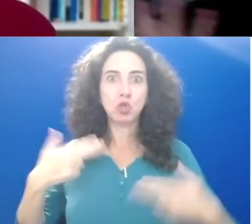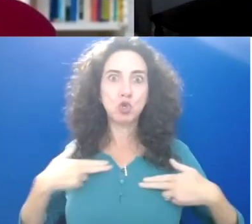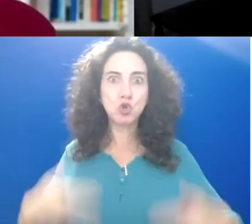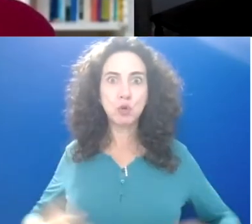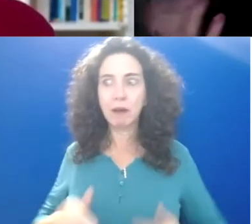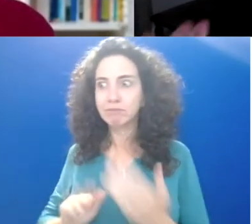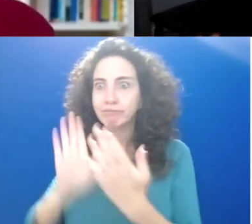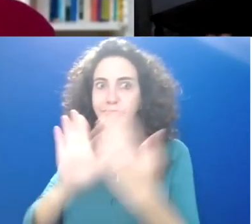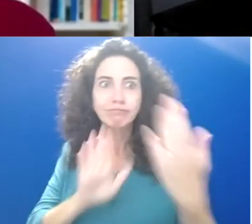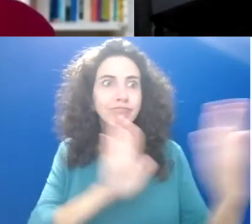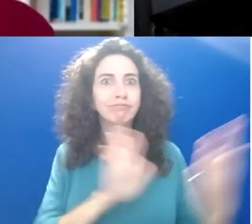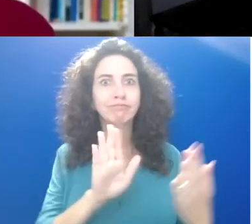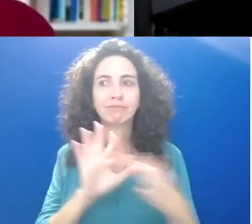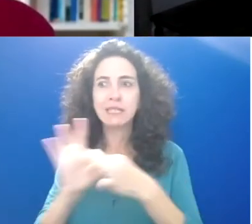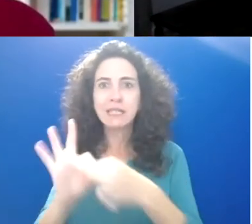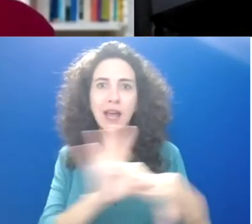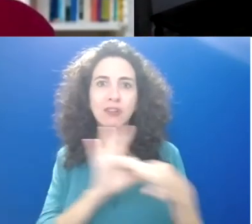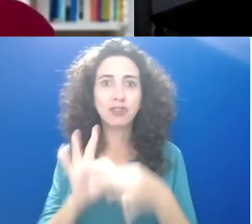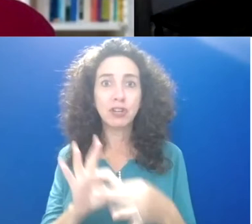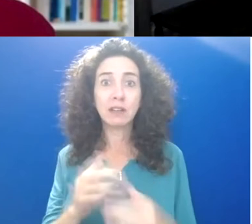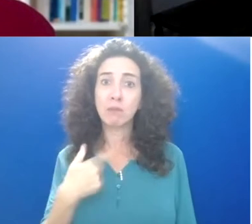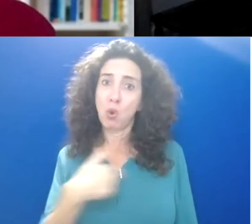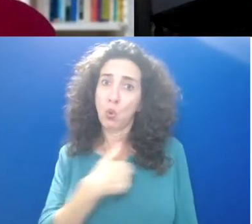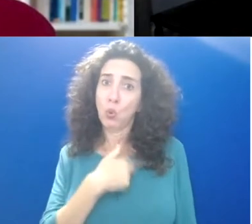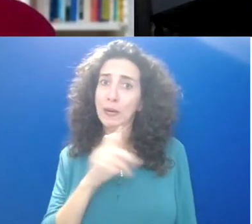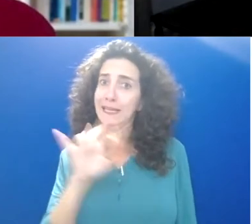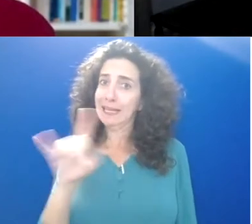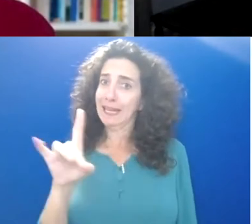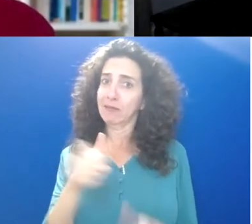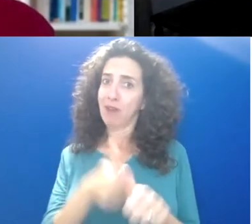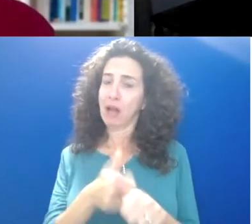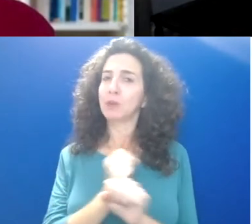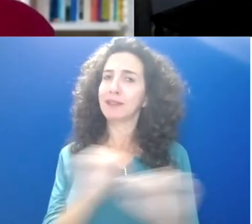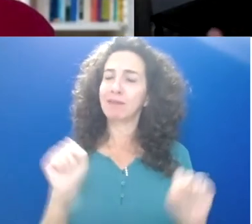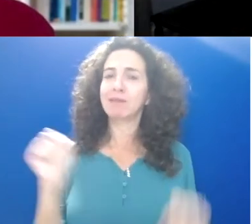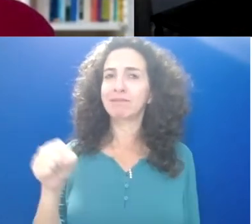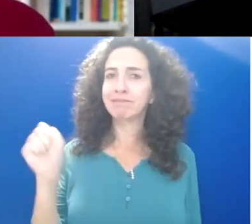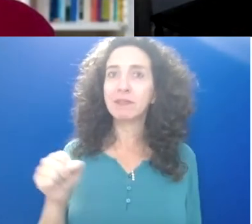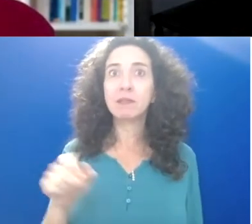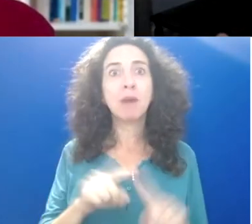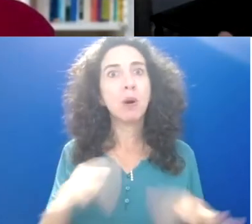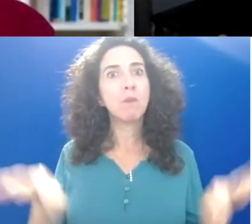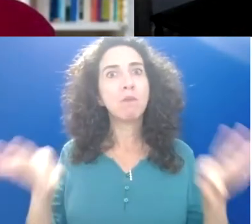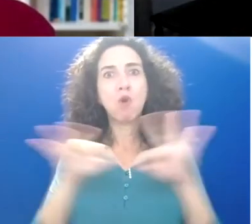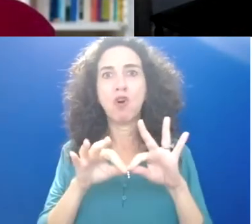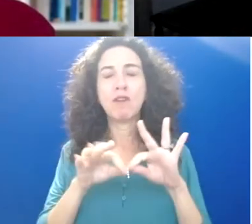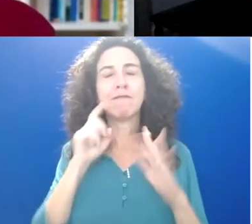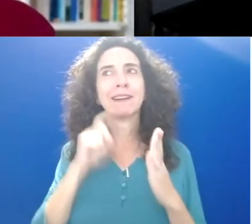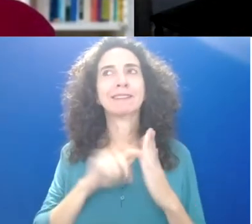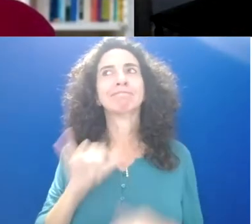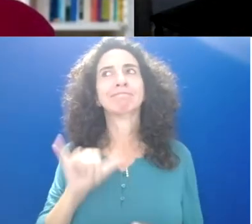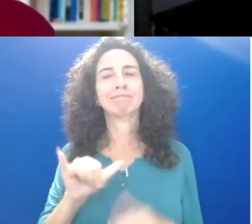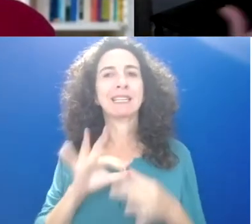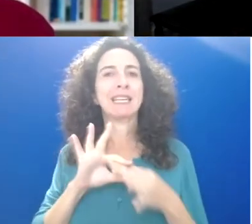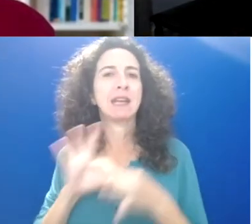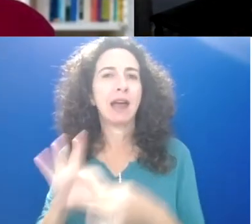in a safe way because it was that important. So I think we need to recognize the importance of connection. And even now where it's so, I don't know how everyone